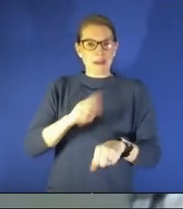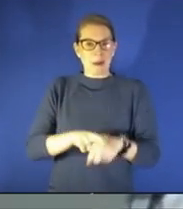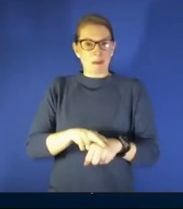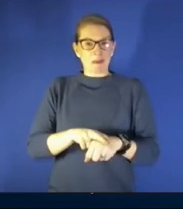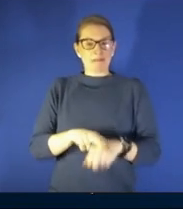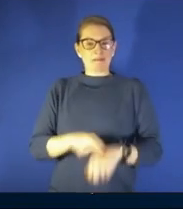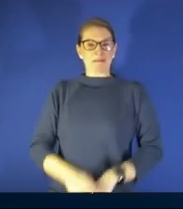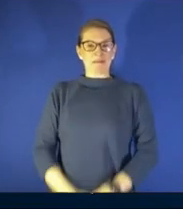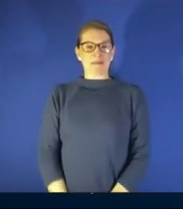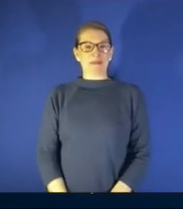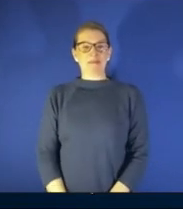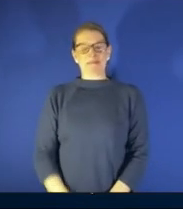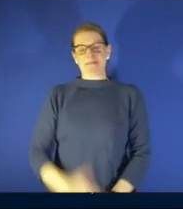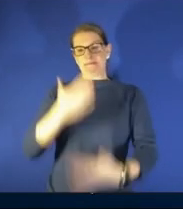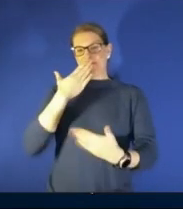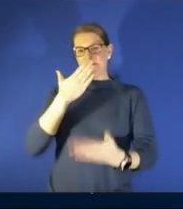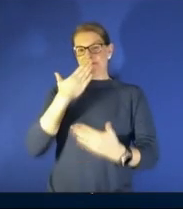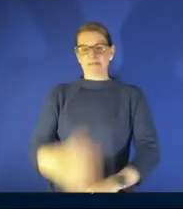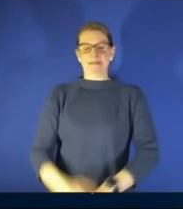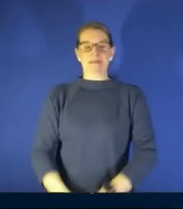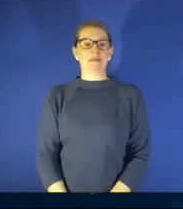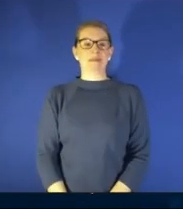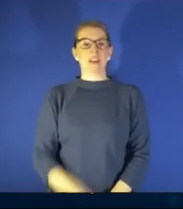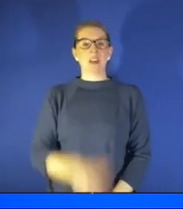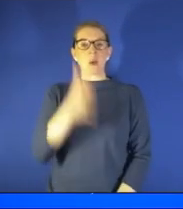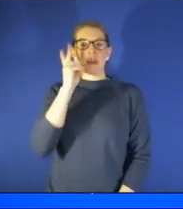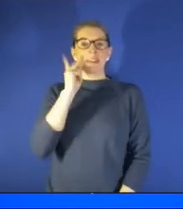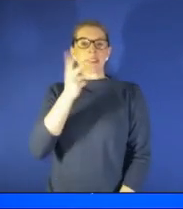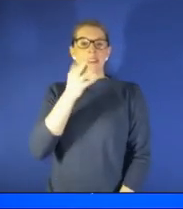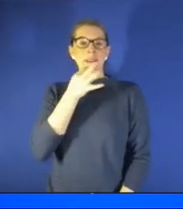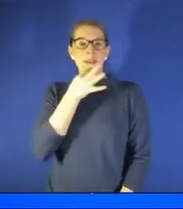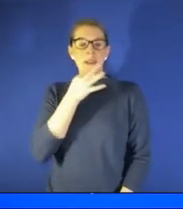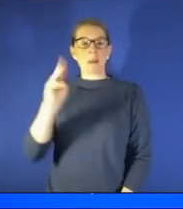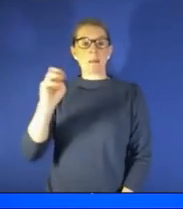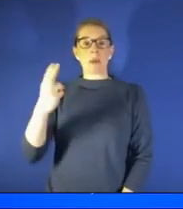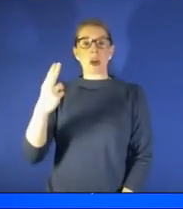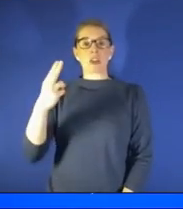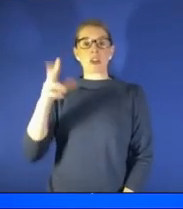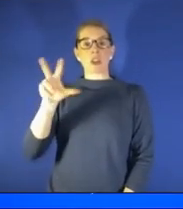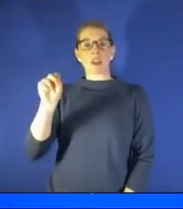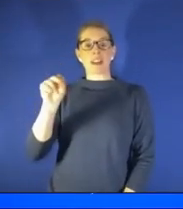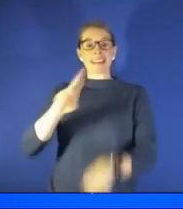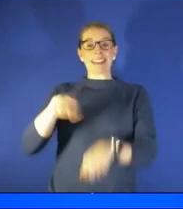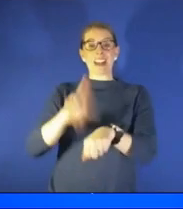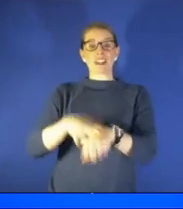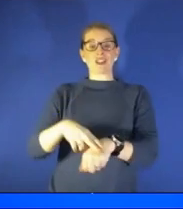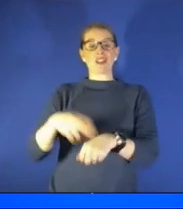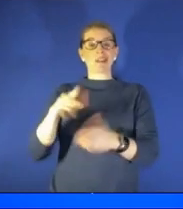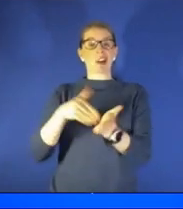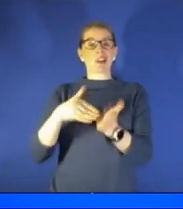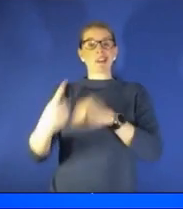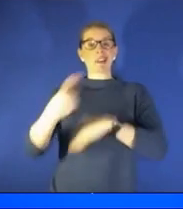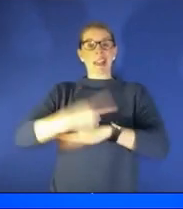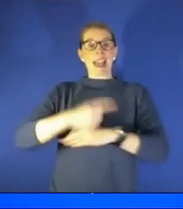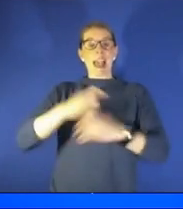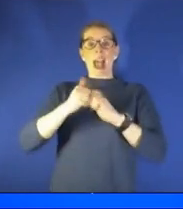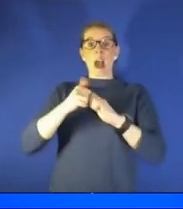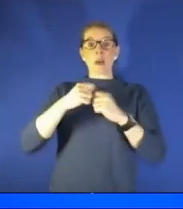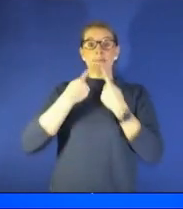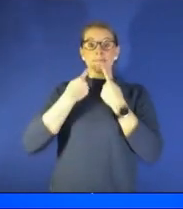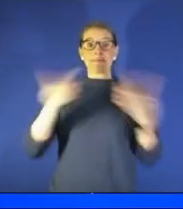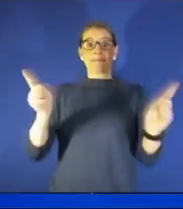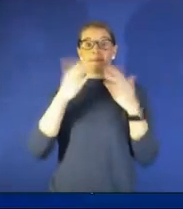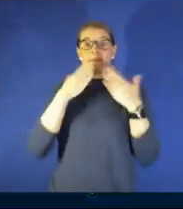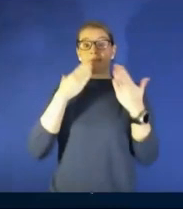said thank you so much sir appreciate it we'll see you soon march 30th is national doctors day and here is a way to say thank you to all health care